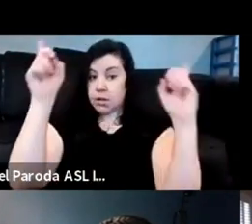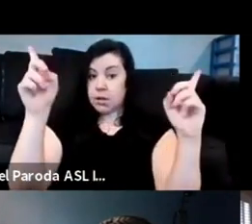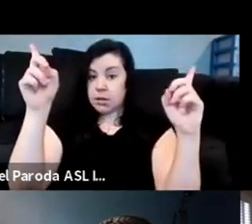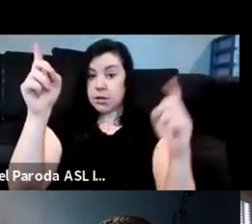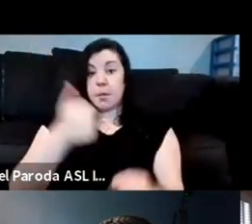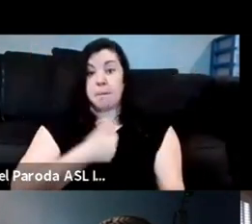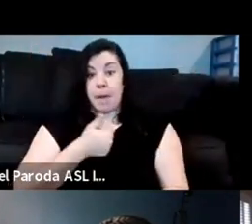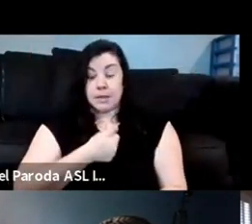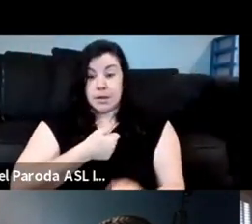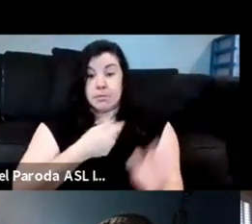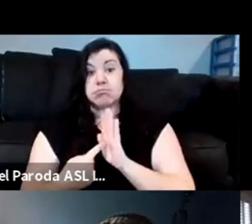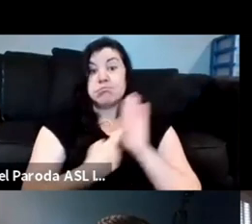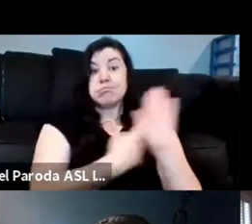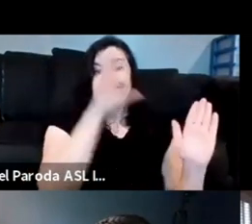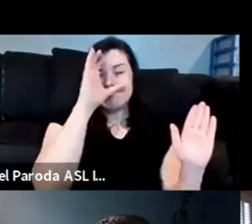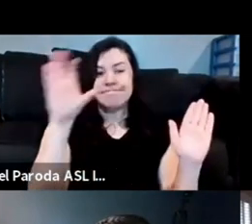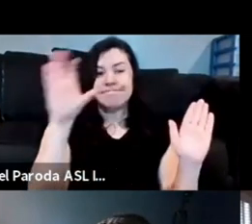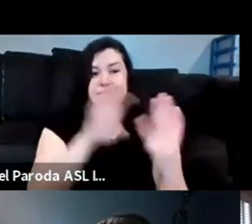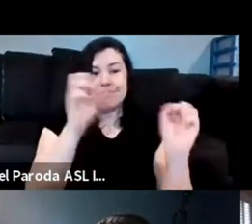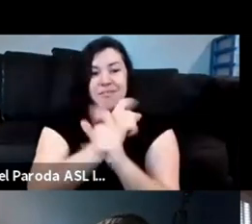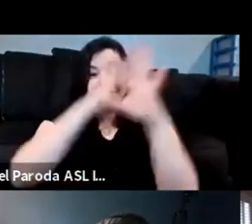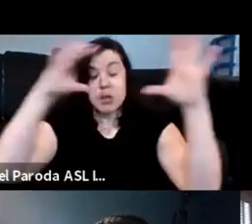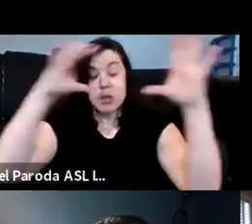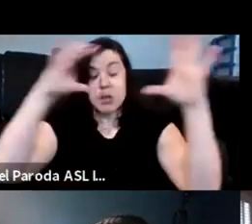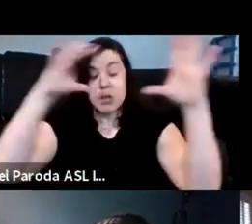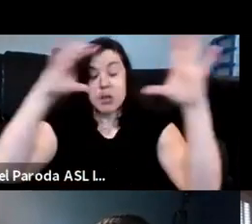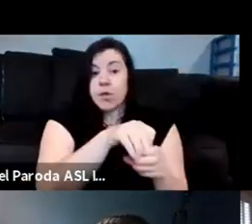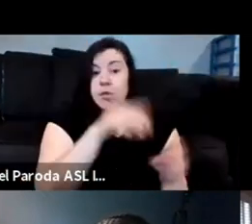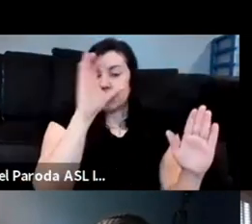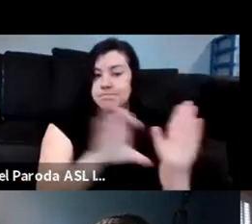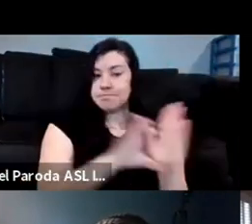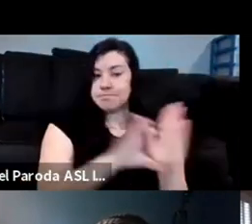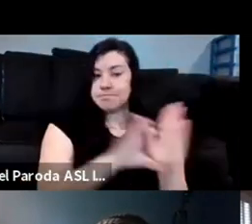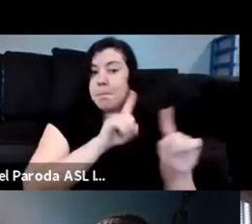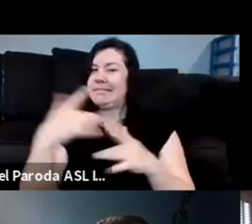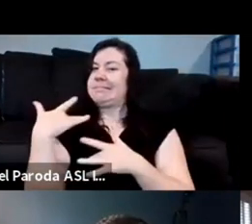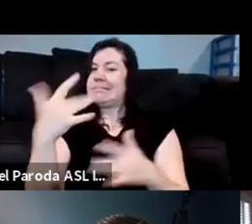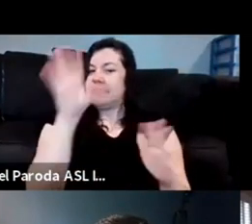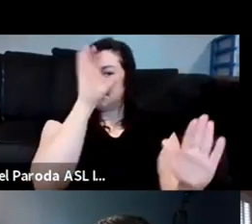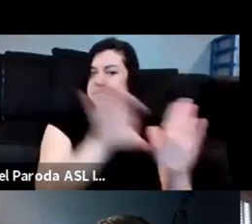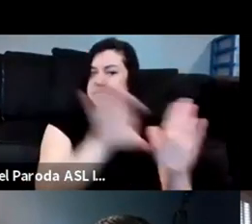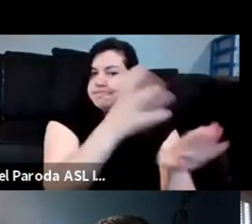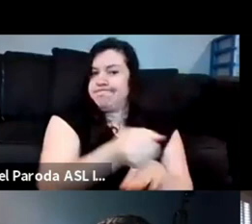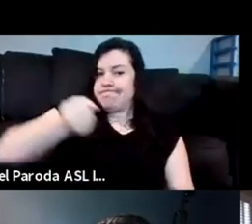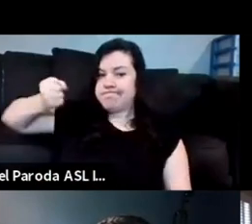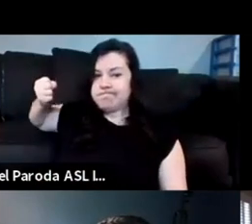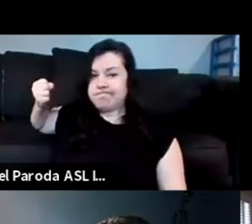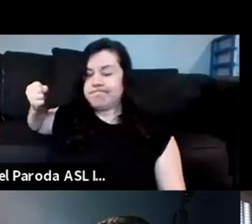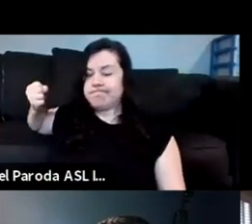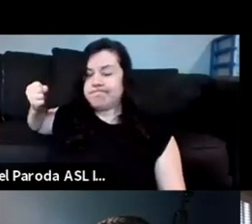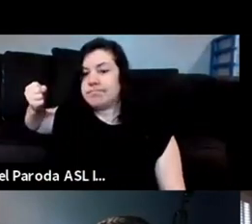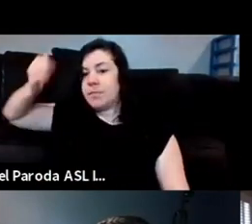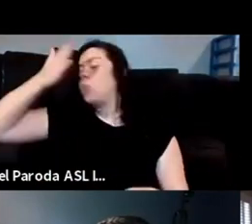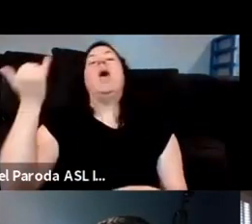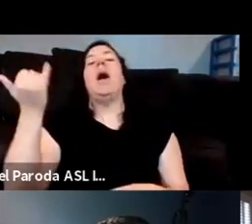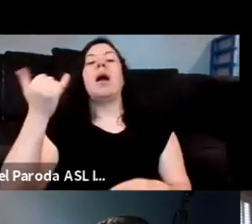visual culture scholar and so that involves the image but i often withhold the image so for instance i work with an image of millie